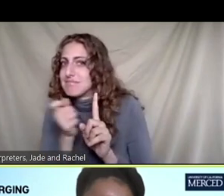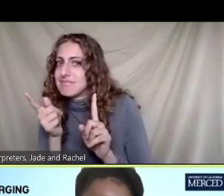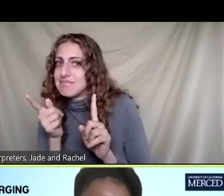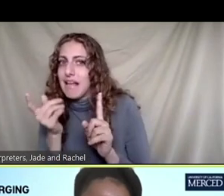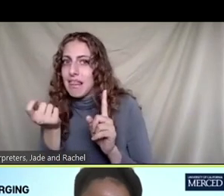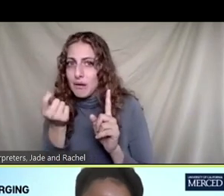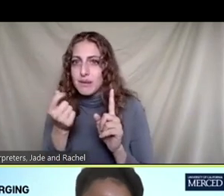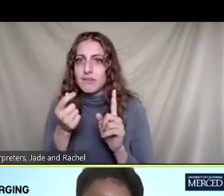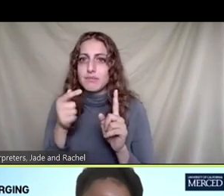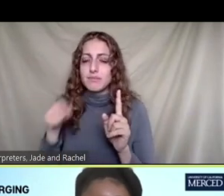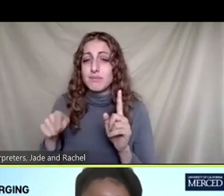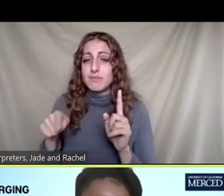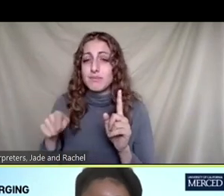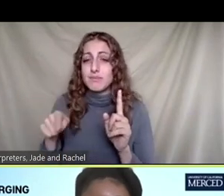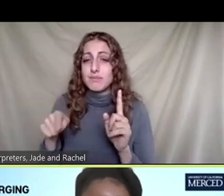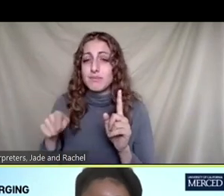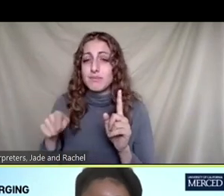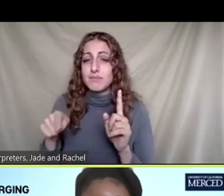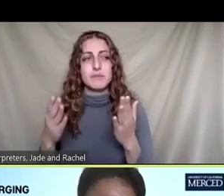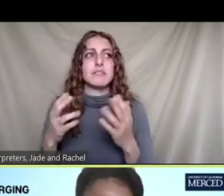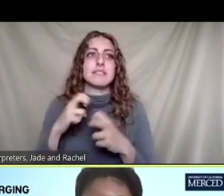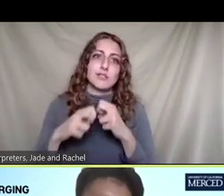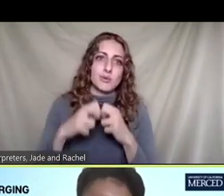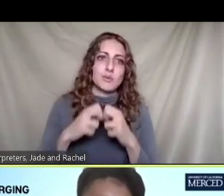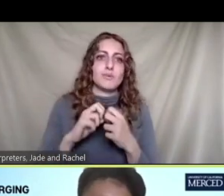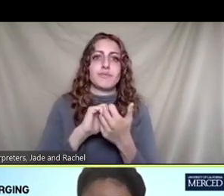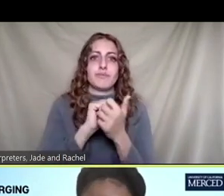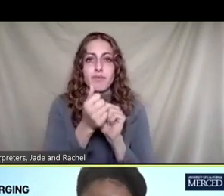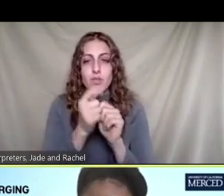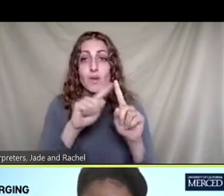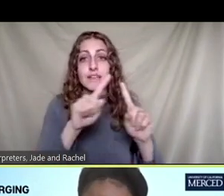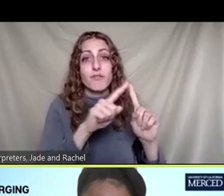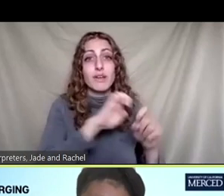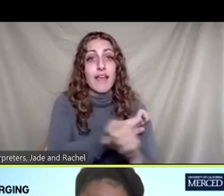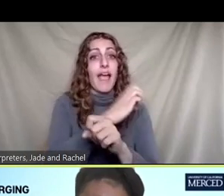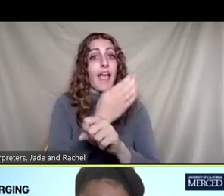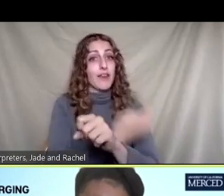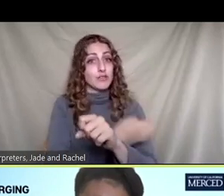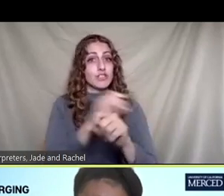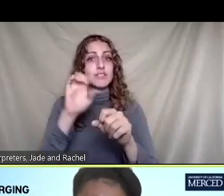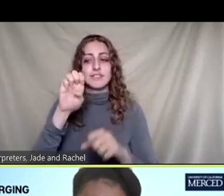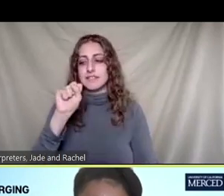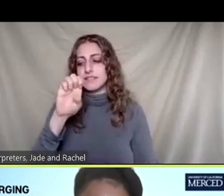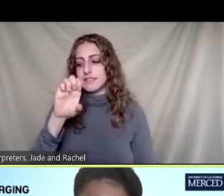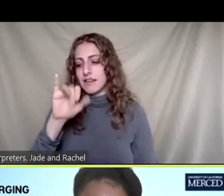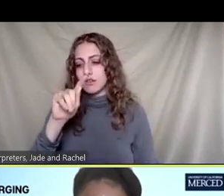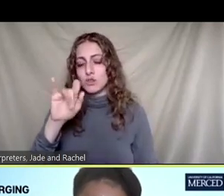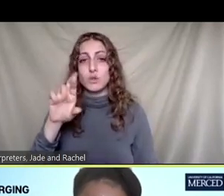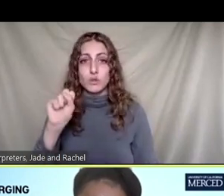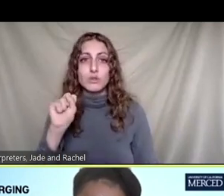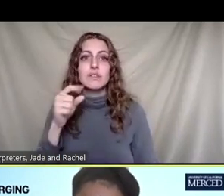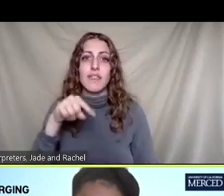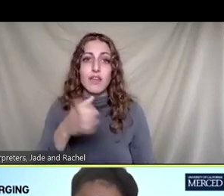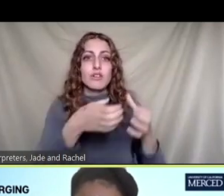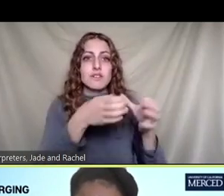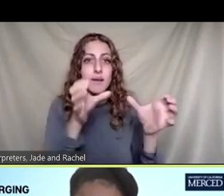be an issue of how different energy sectors are subsidized at the federal level. Dr. If we